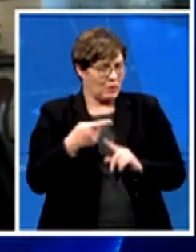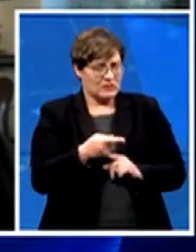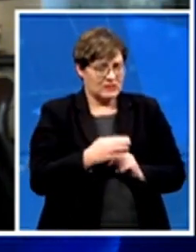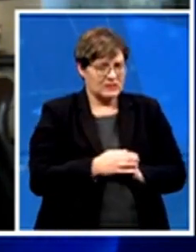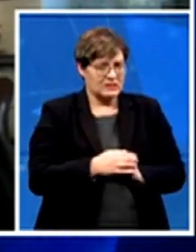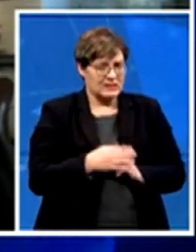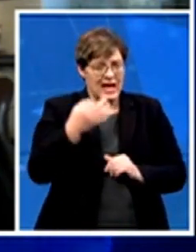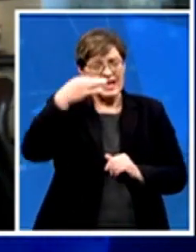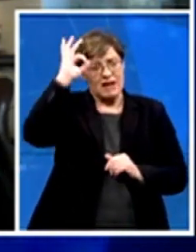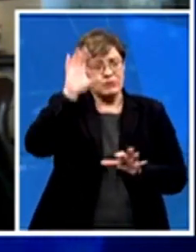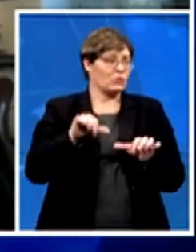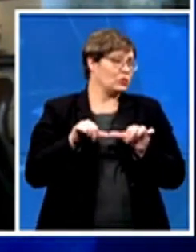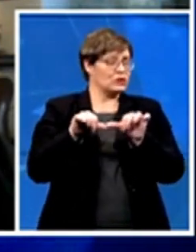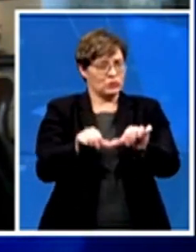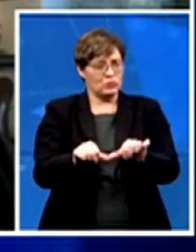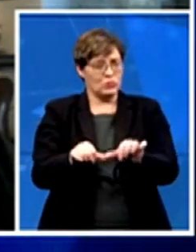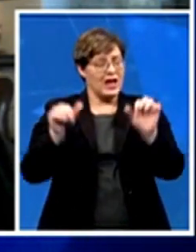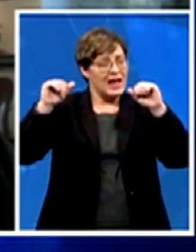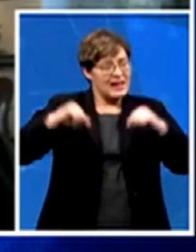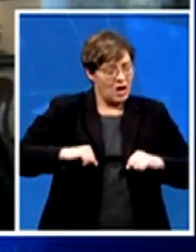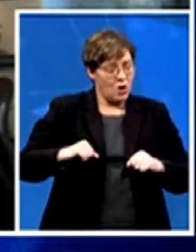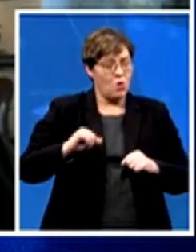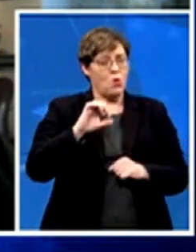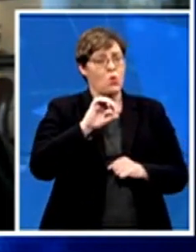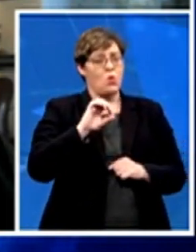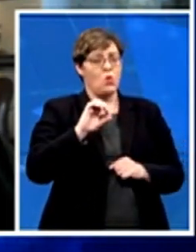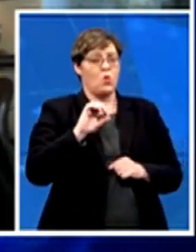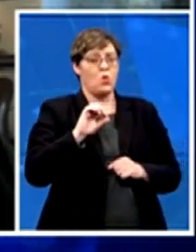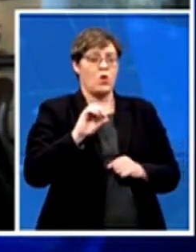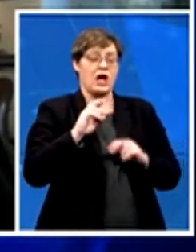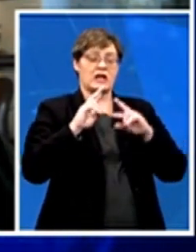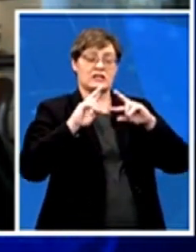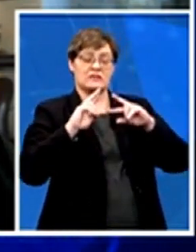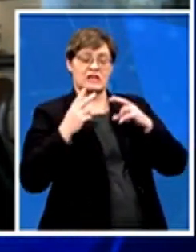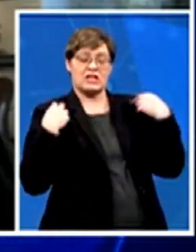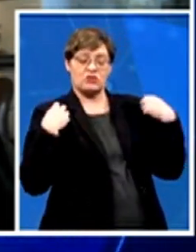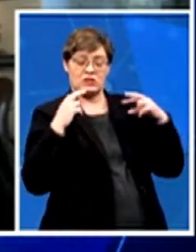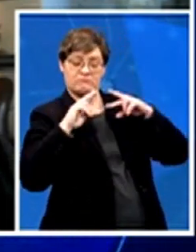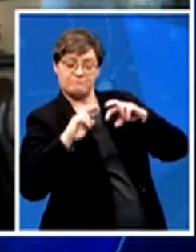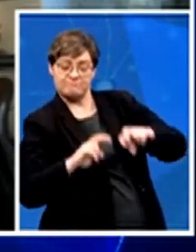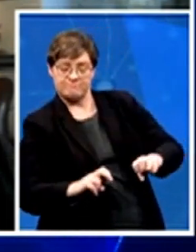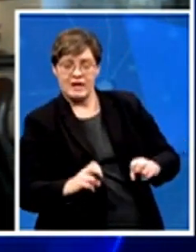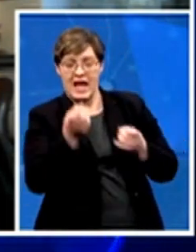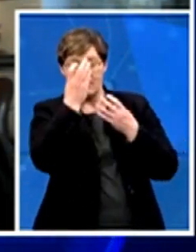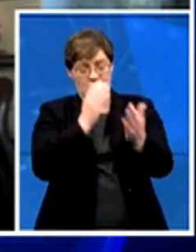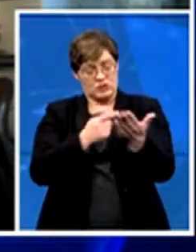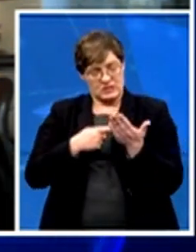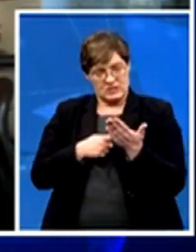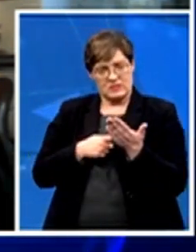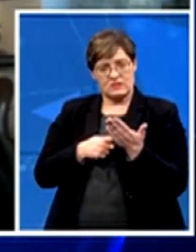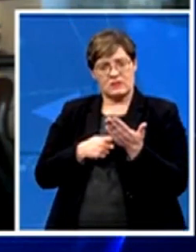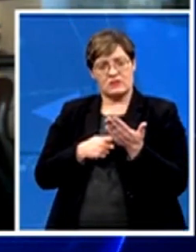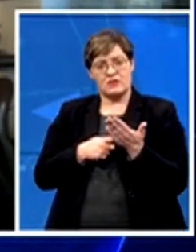allow security agencies to start sifting through information whether they are for or against any foreign ally?